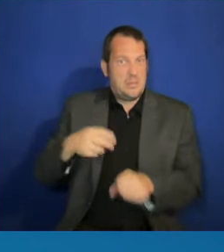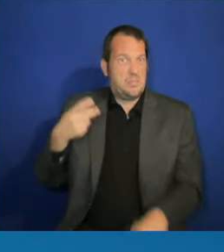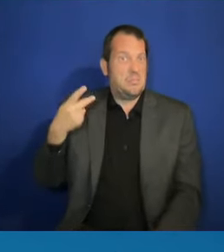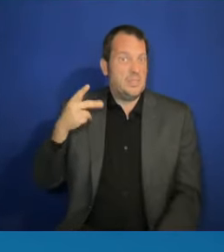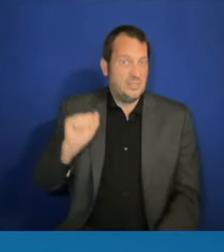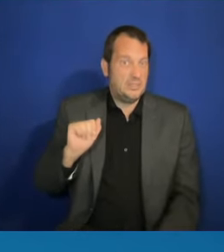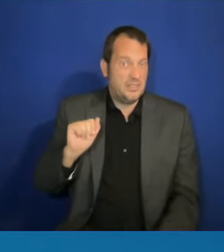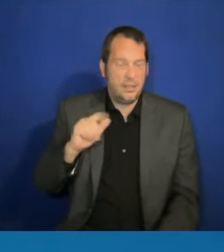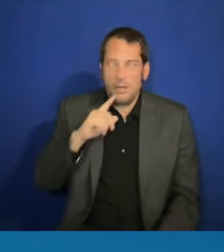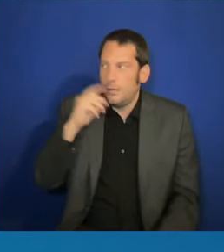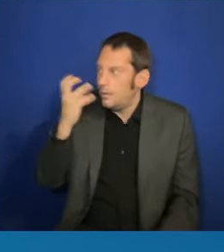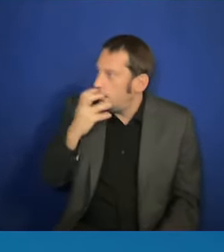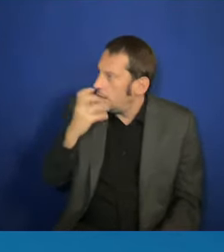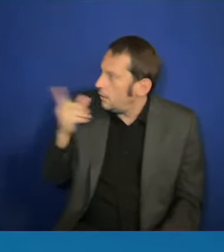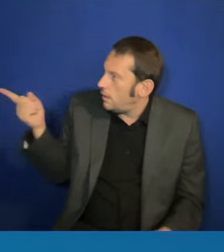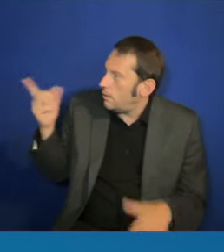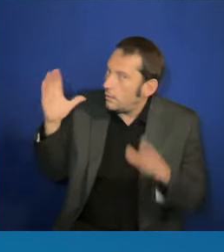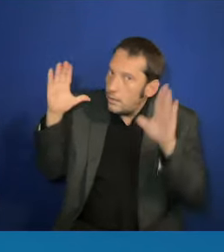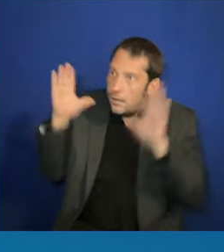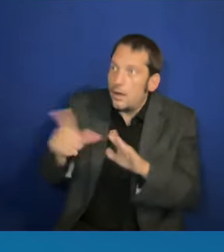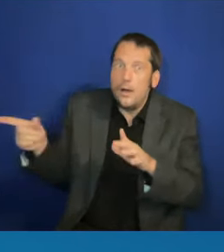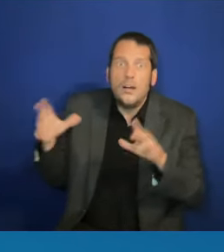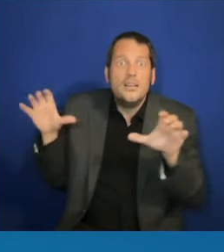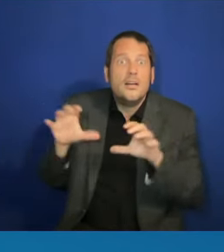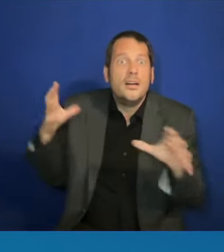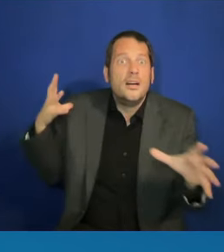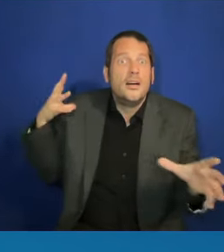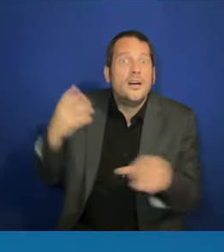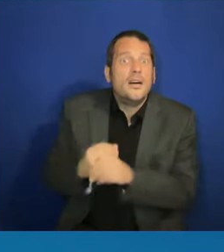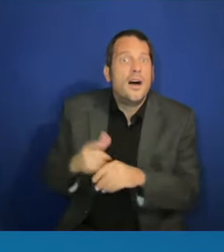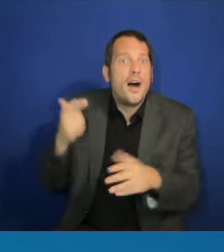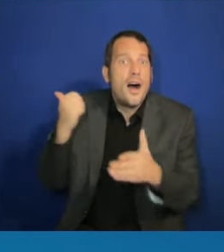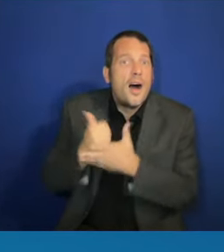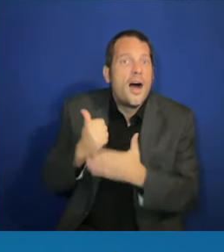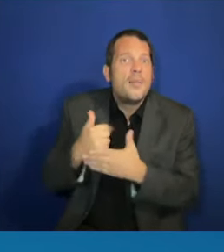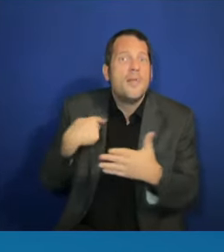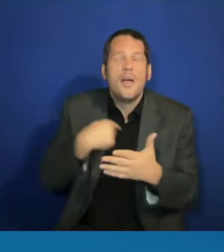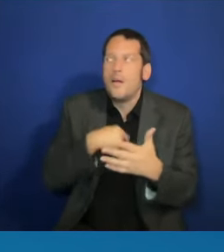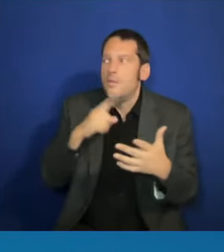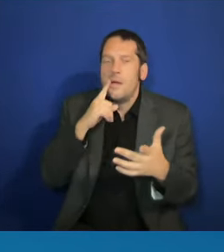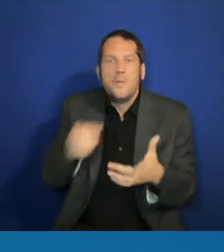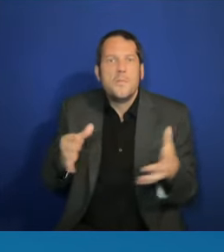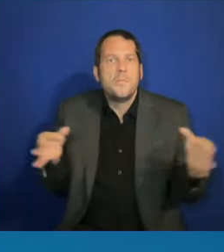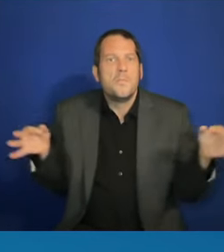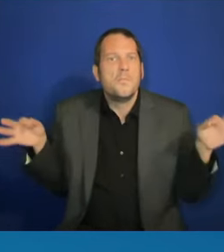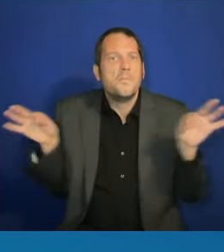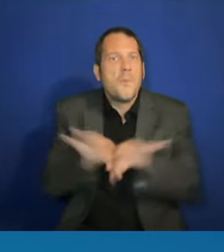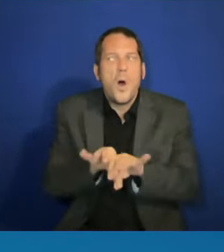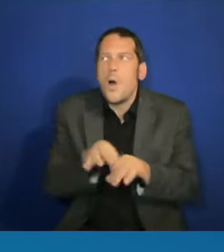seen, because this is an important moment. mean, Latinos, we're 20% of the population,